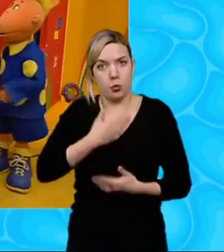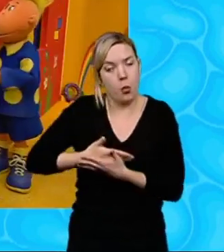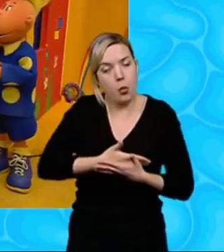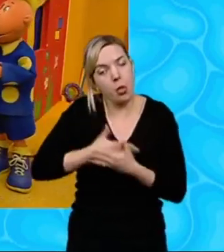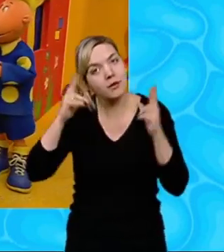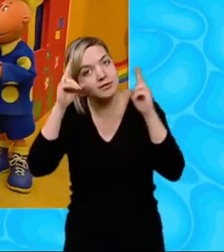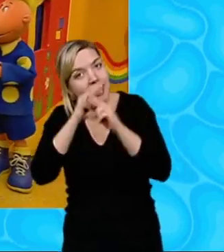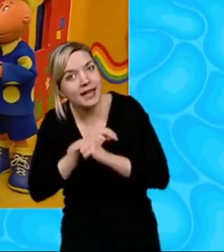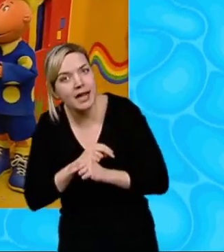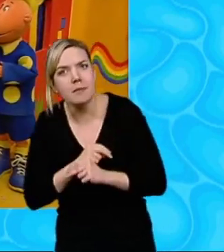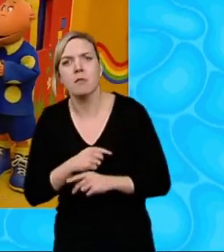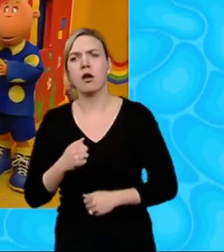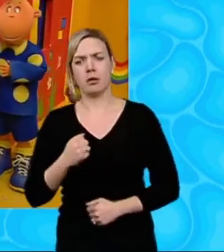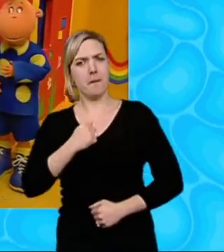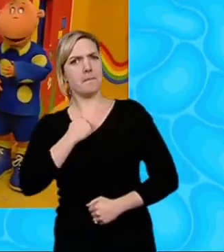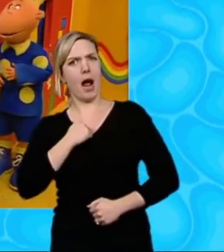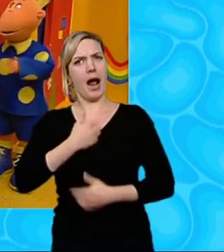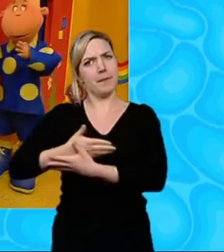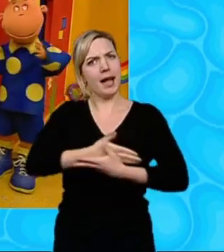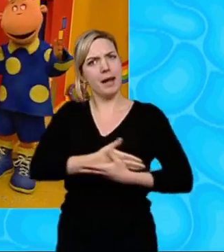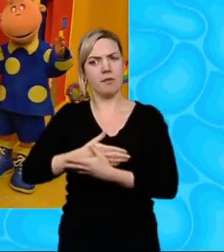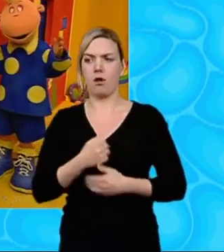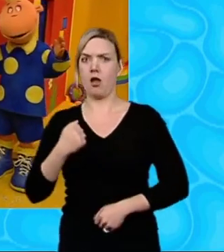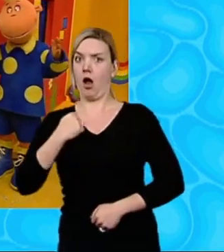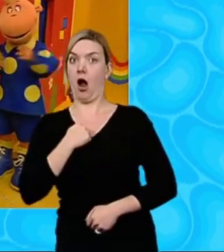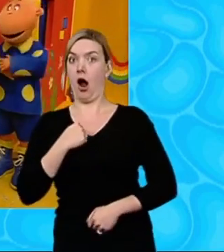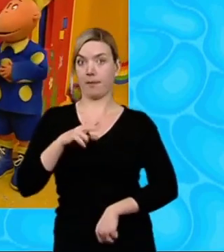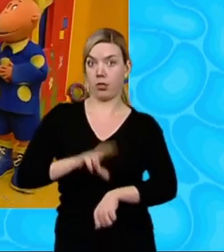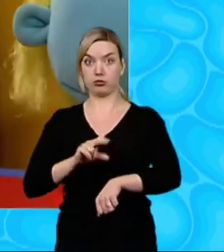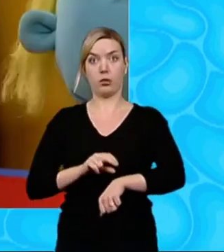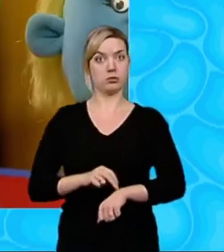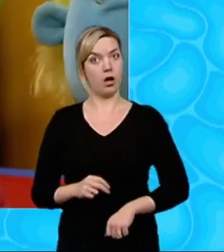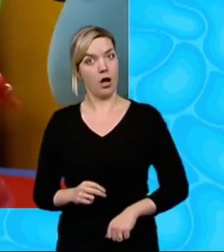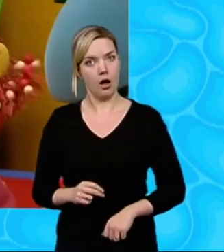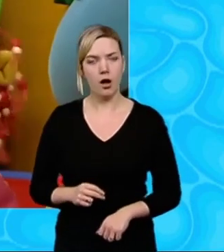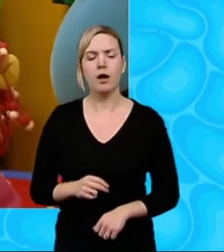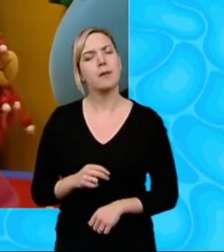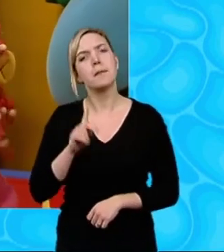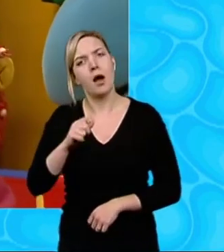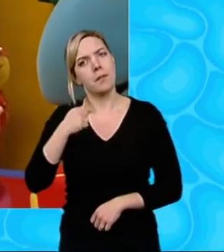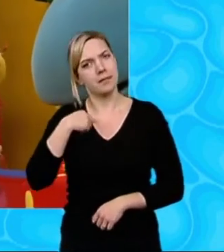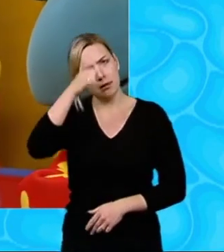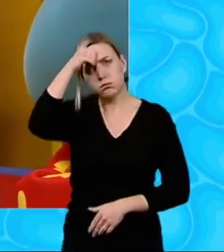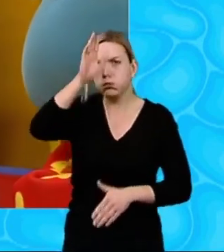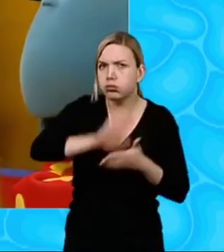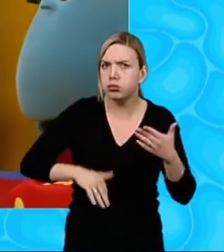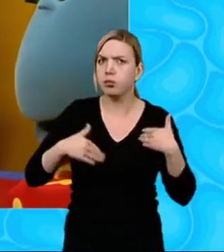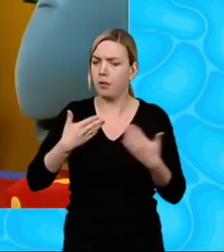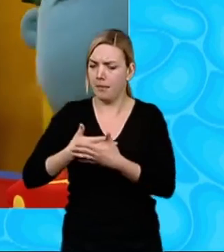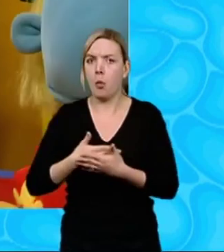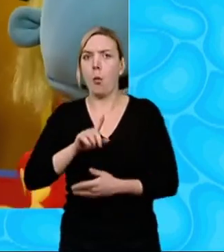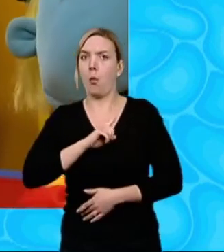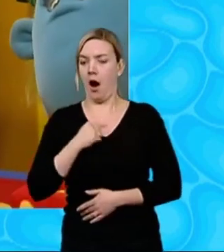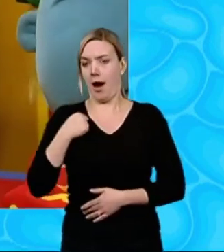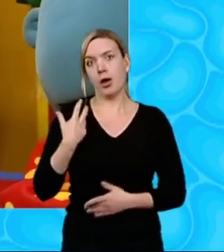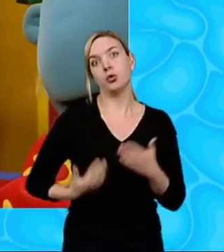Well, she's my baby, Fizz Yeah, and I am the doctor Yes, but I know most about babies Because I've got a